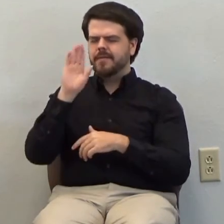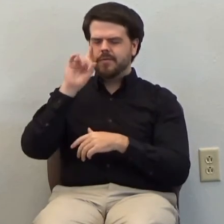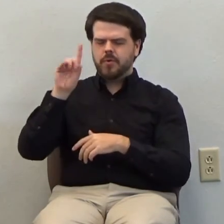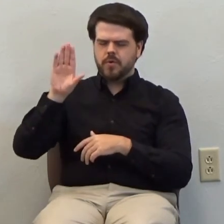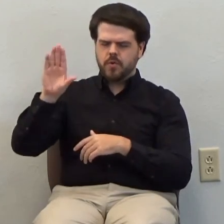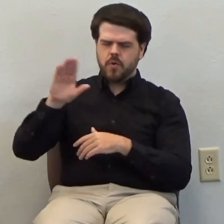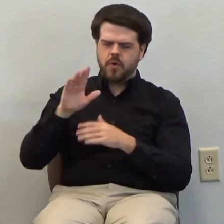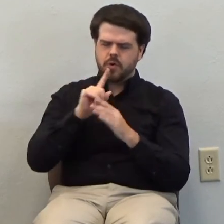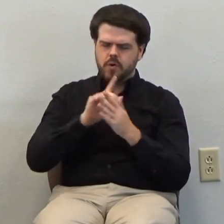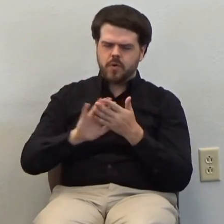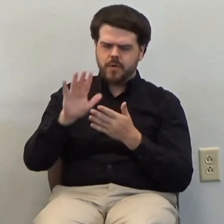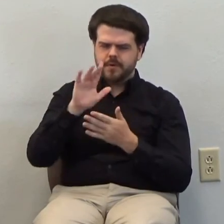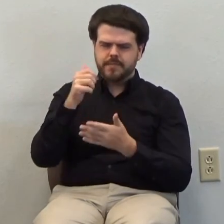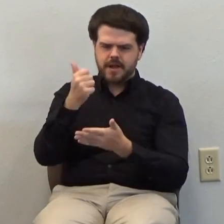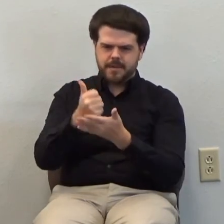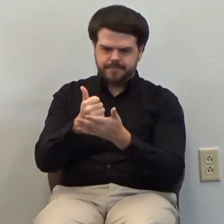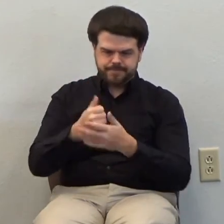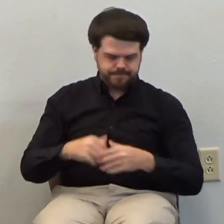amen